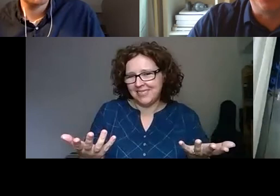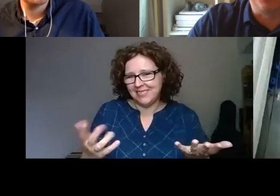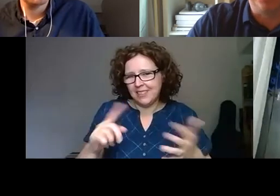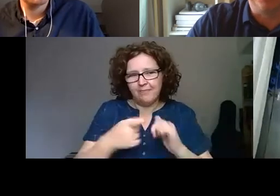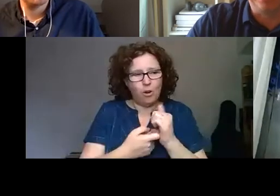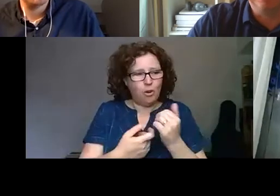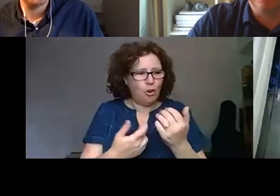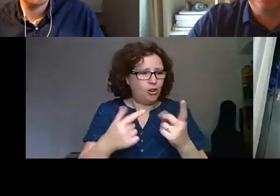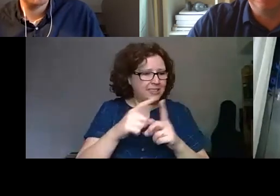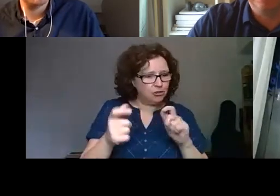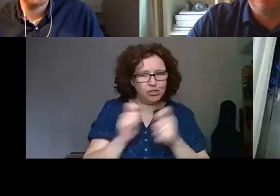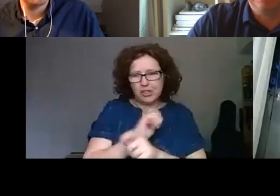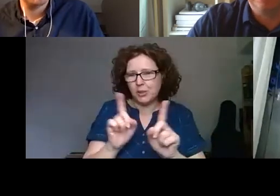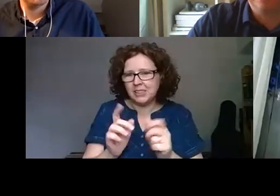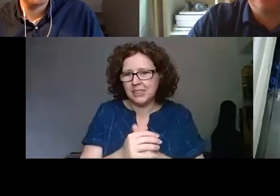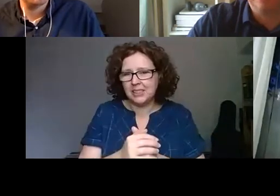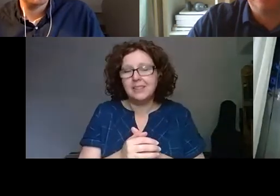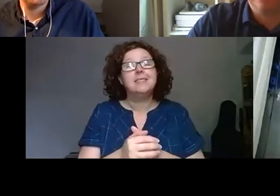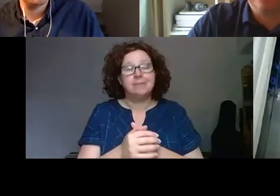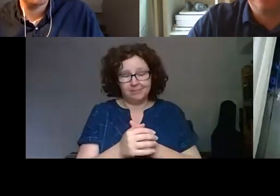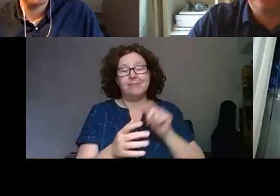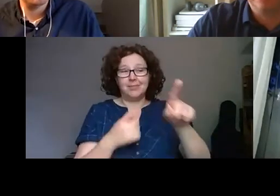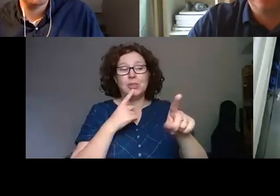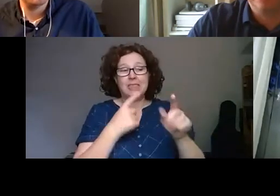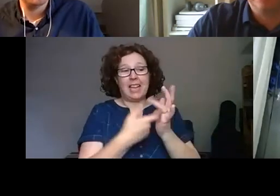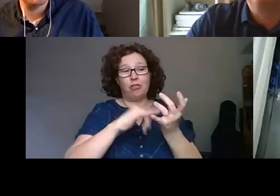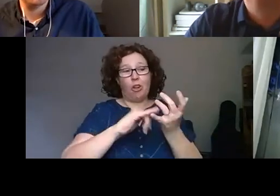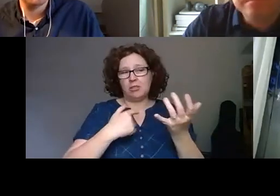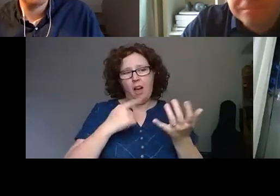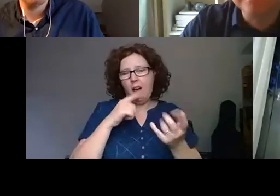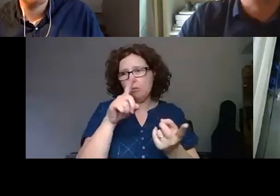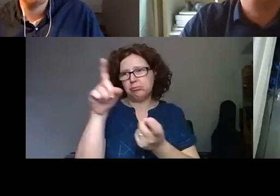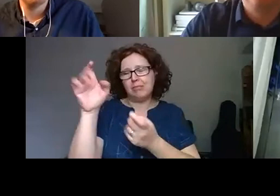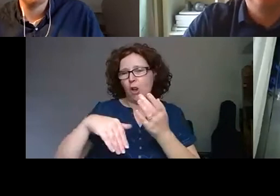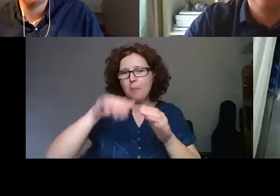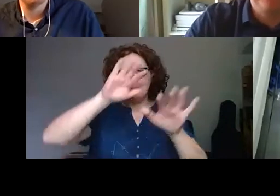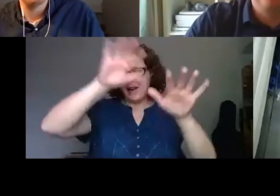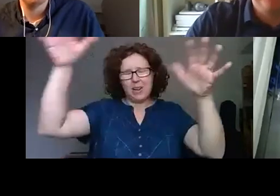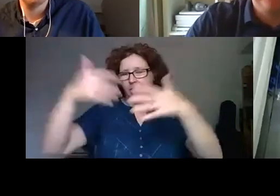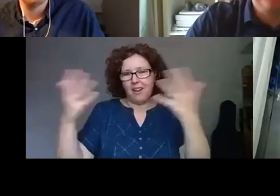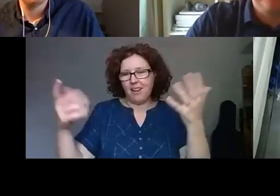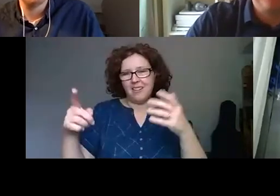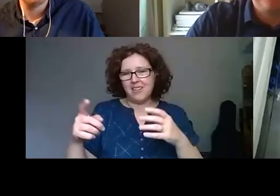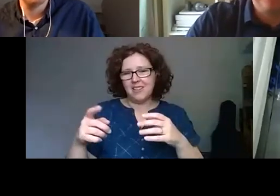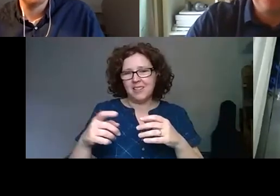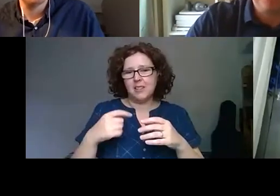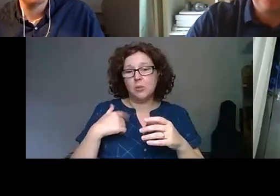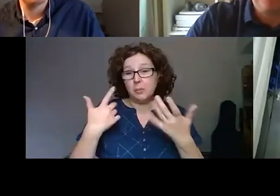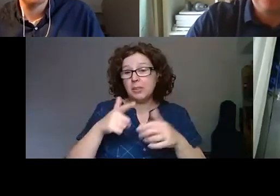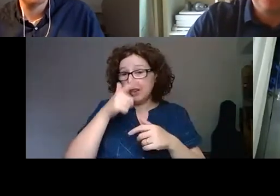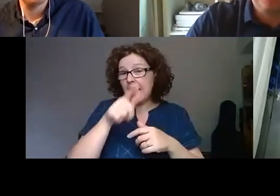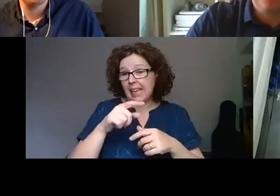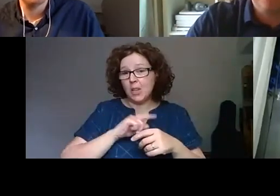organisation you can be? Yeah, as you said, Ross, it could be from anywhere. So we try this. We've been very lucky because these